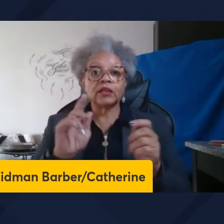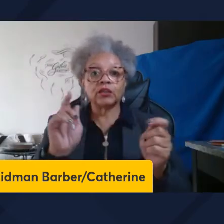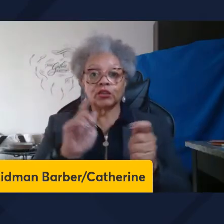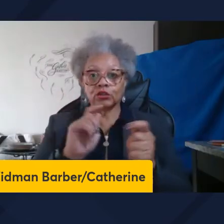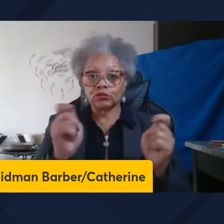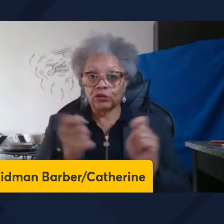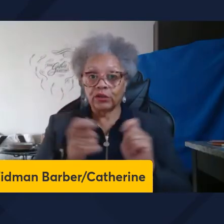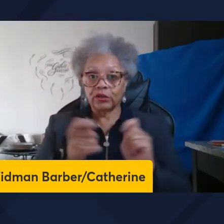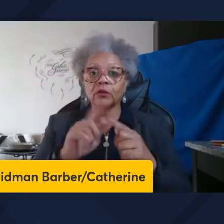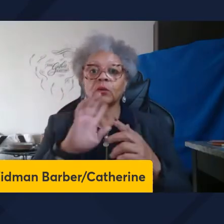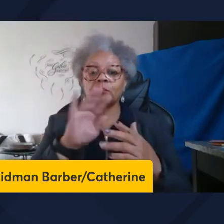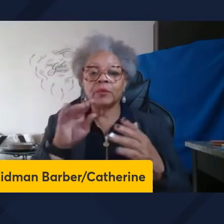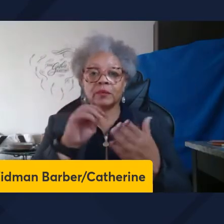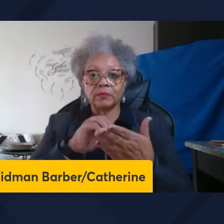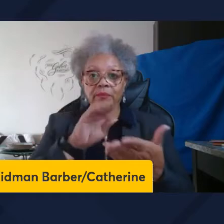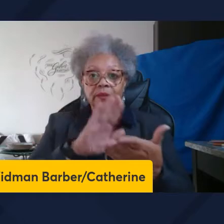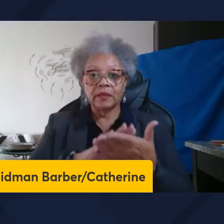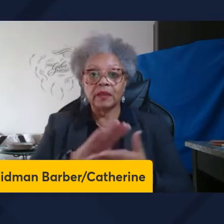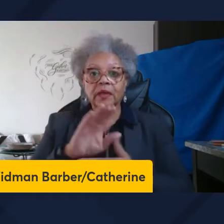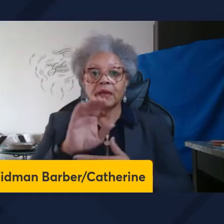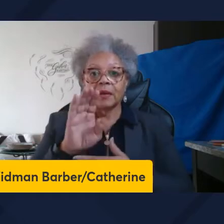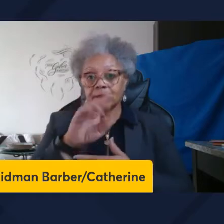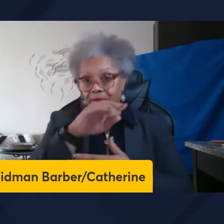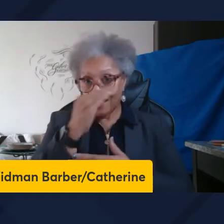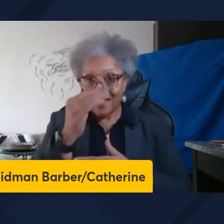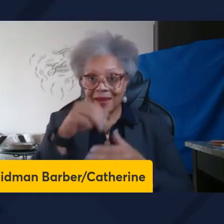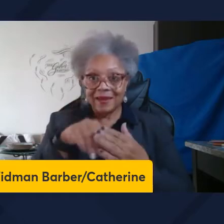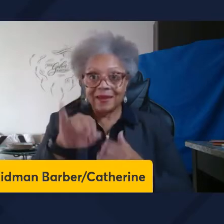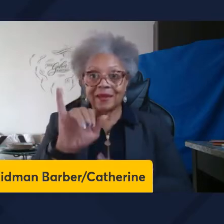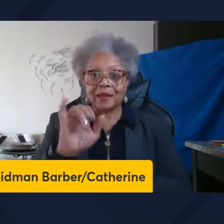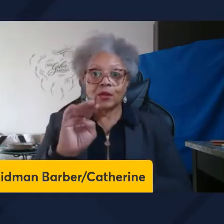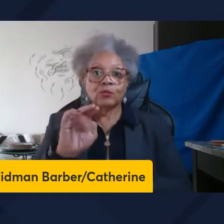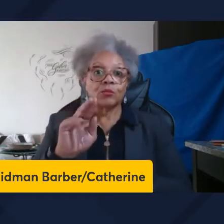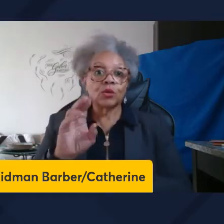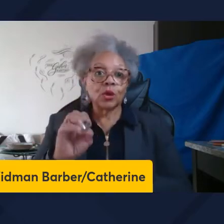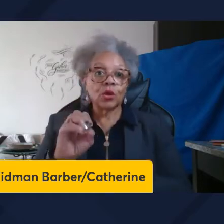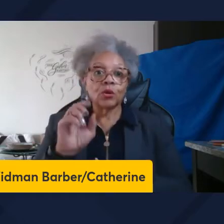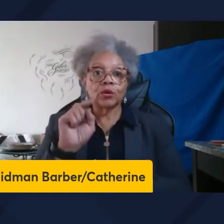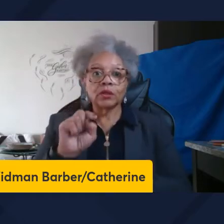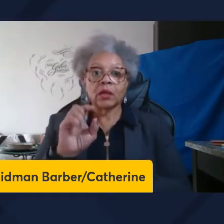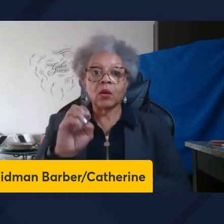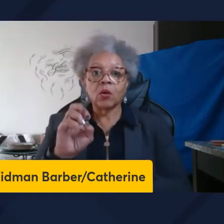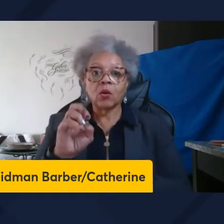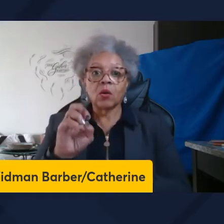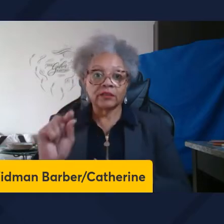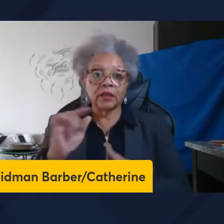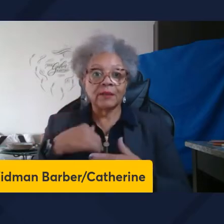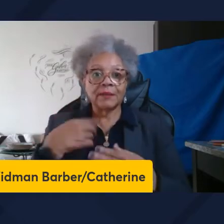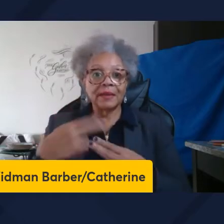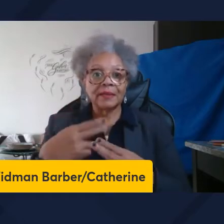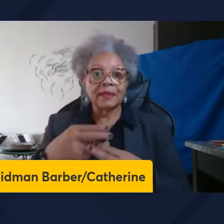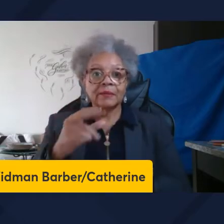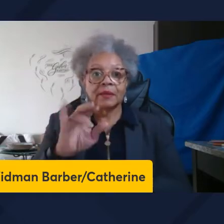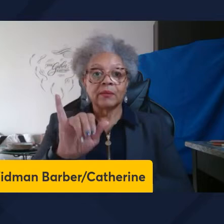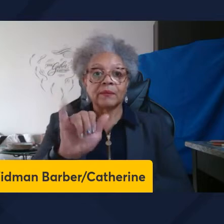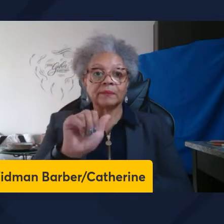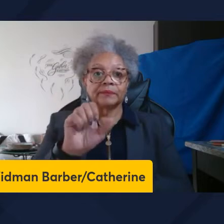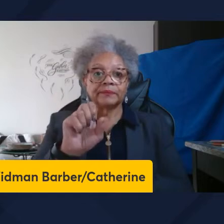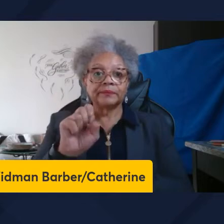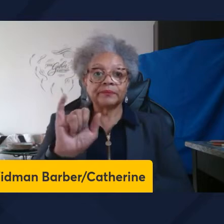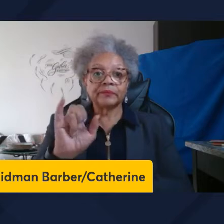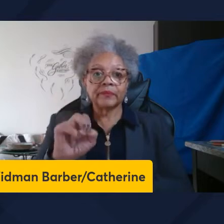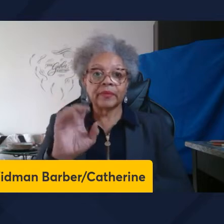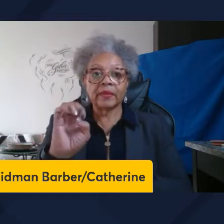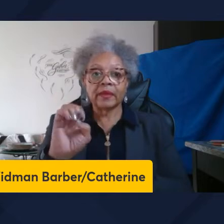blackandimmuno.org. My name is Yasin El-Faki. I am a